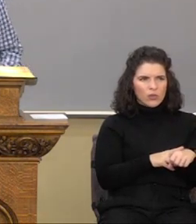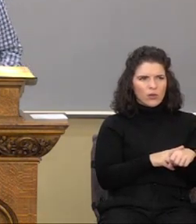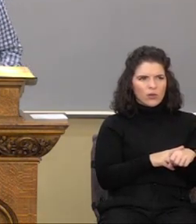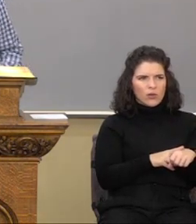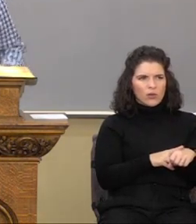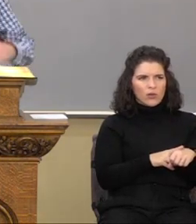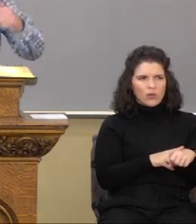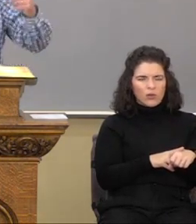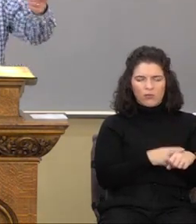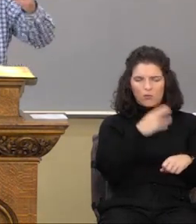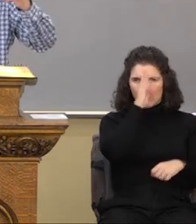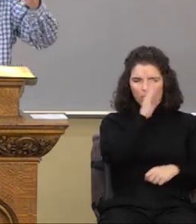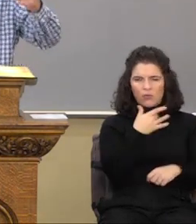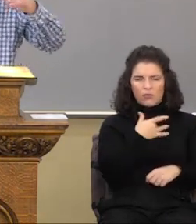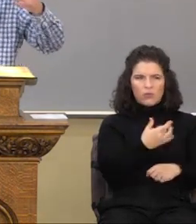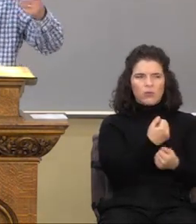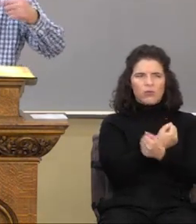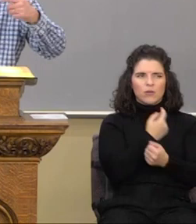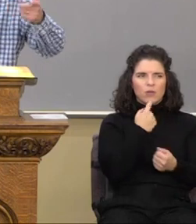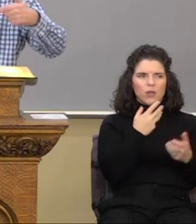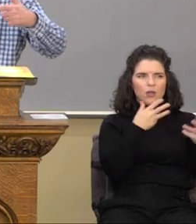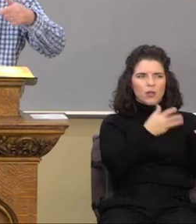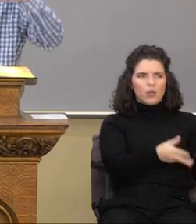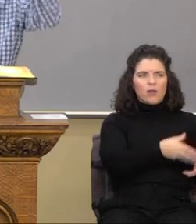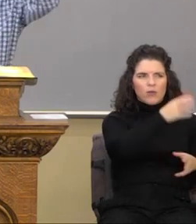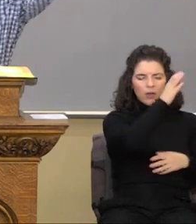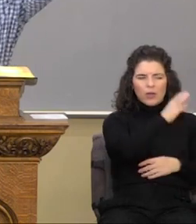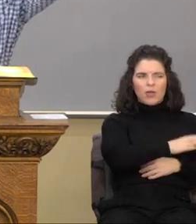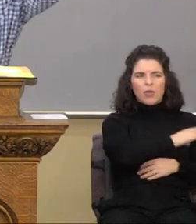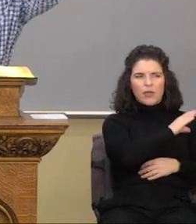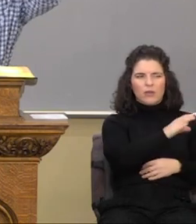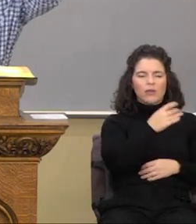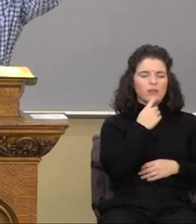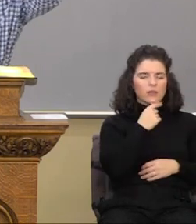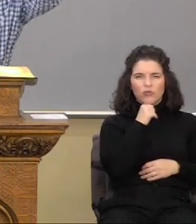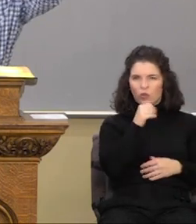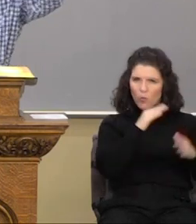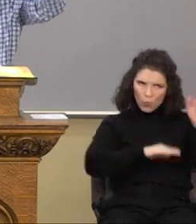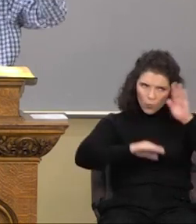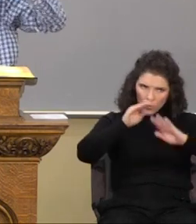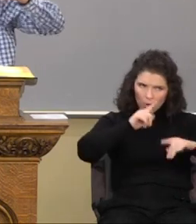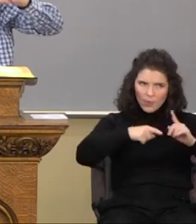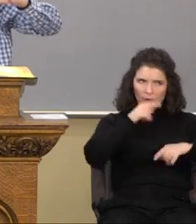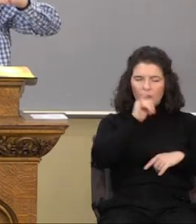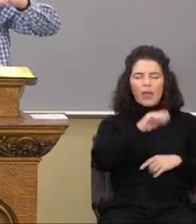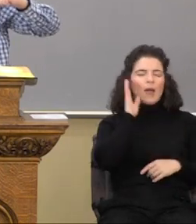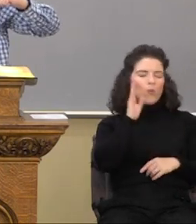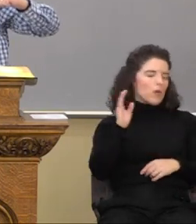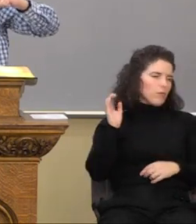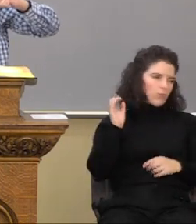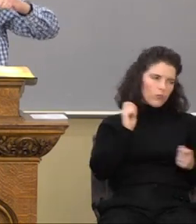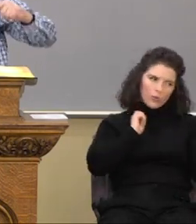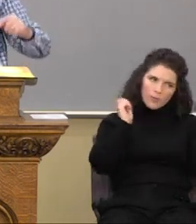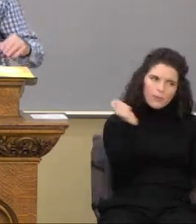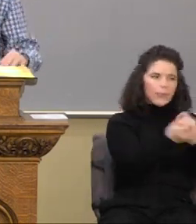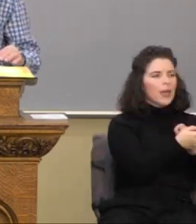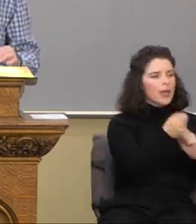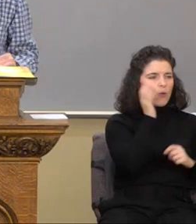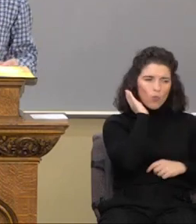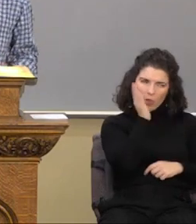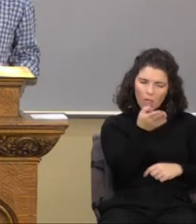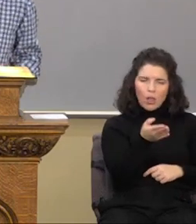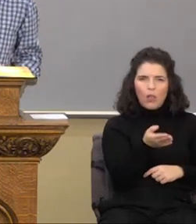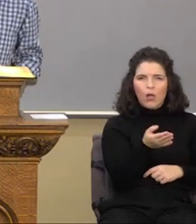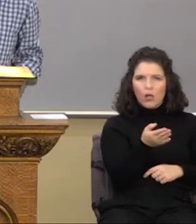Calvary. And God says, don't you worry about it. I will repay, OK? Repay. So